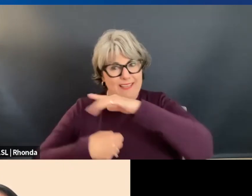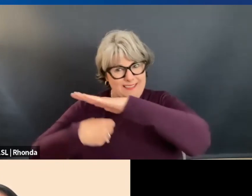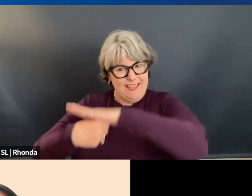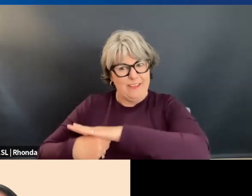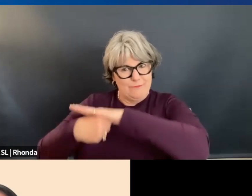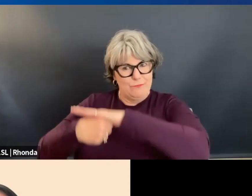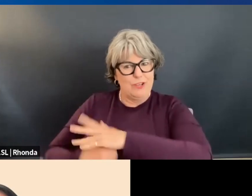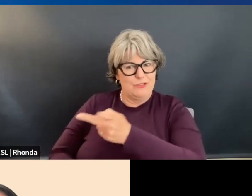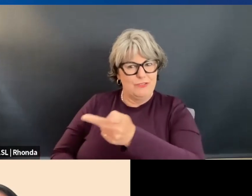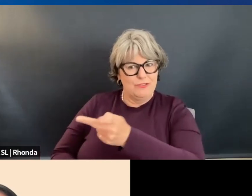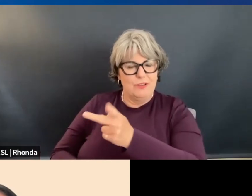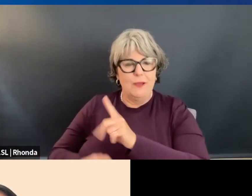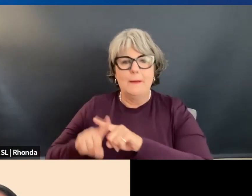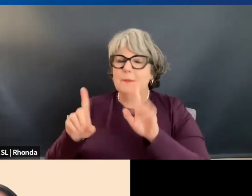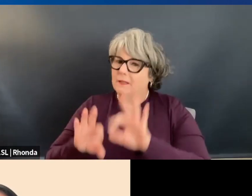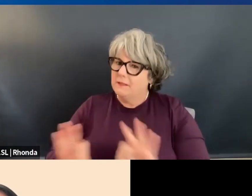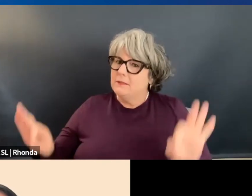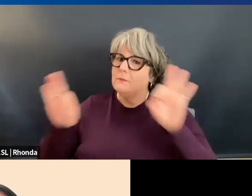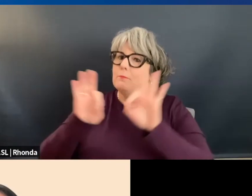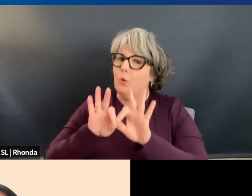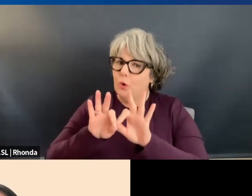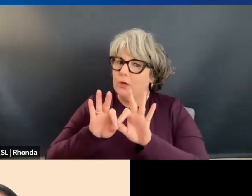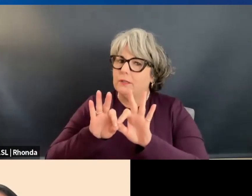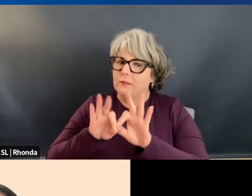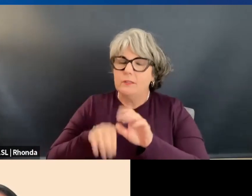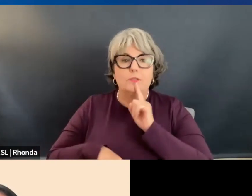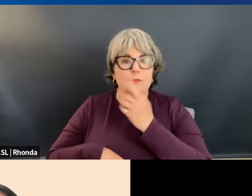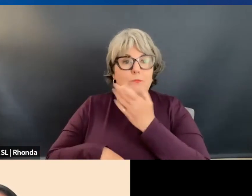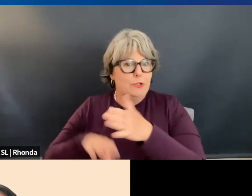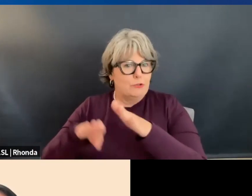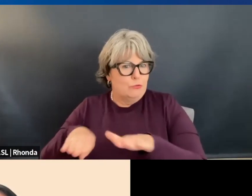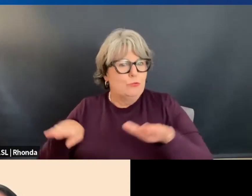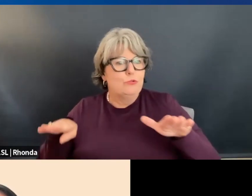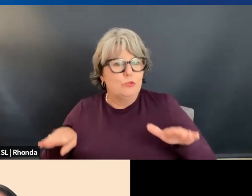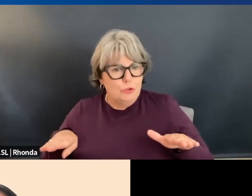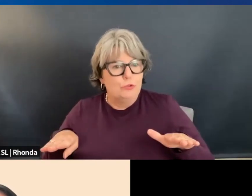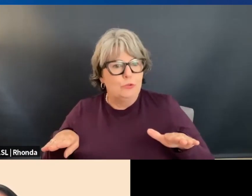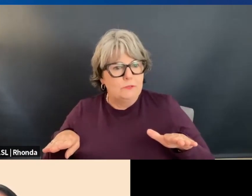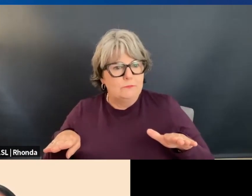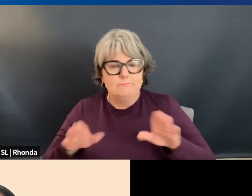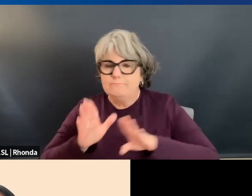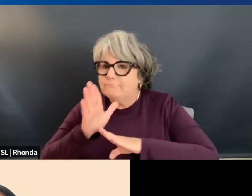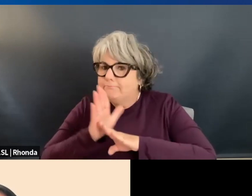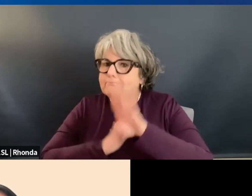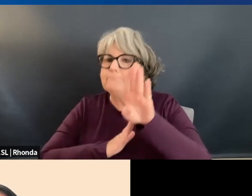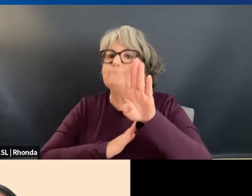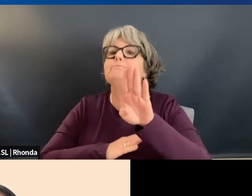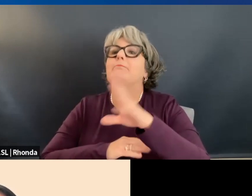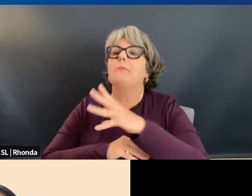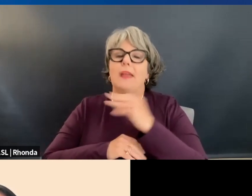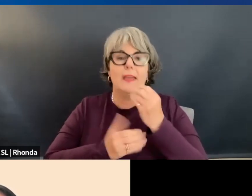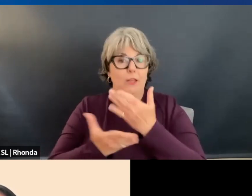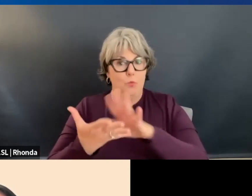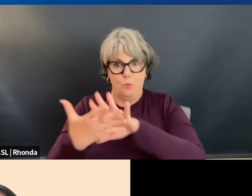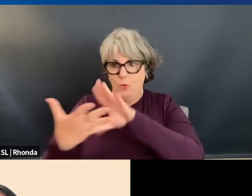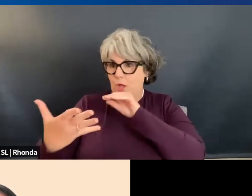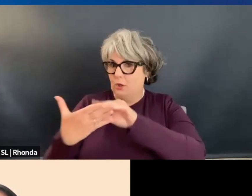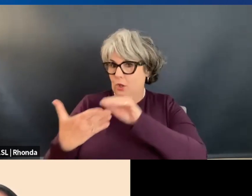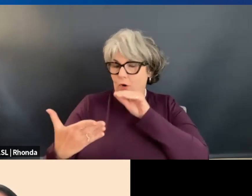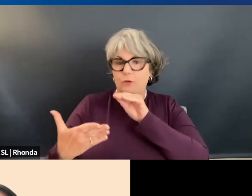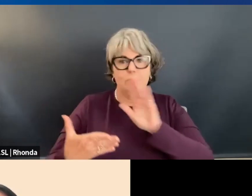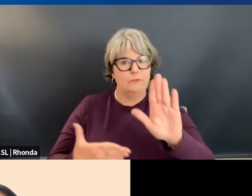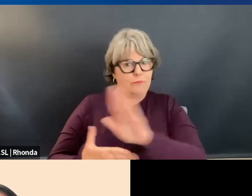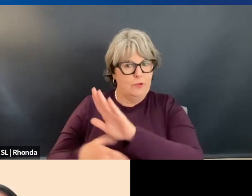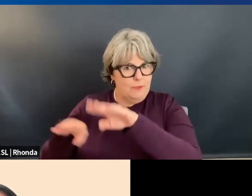days. But it's important to make sure that, you know, they grow and that we learn from them. And